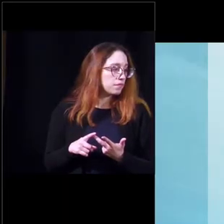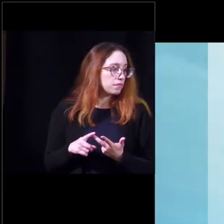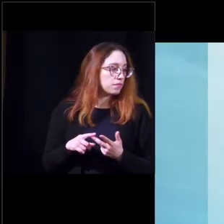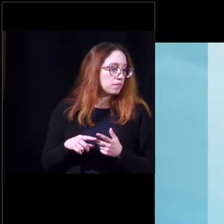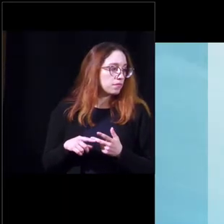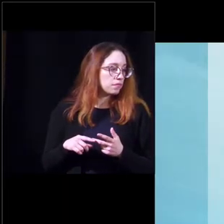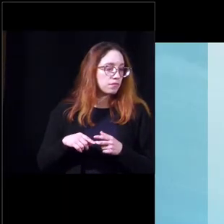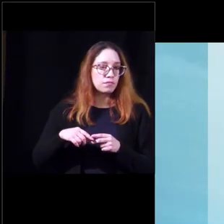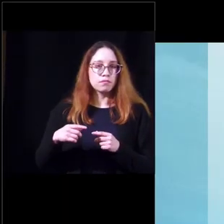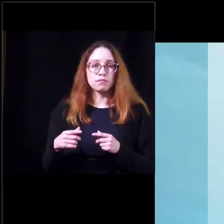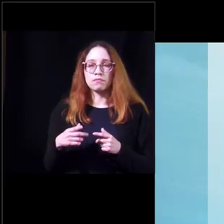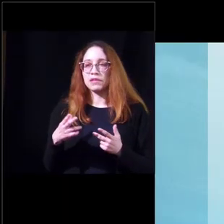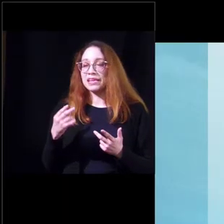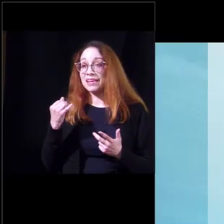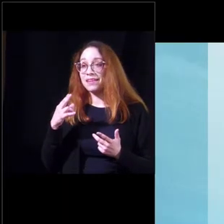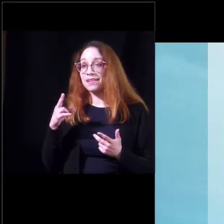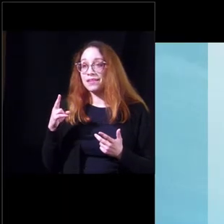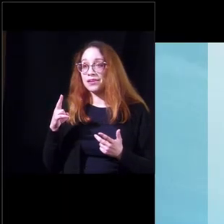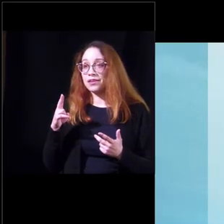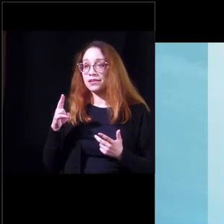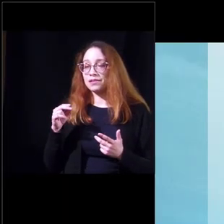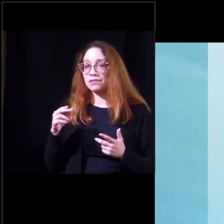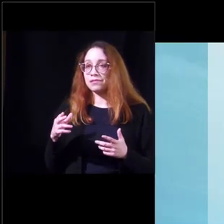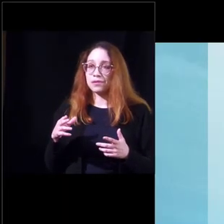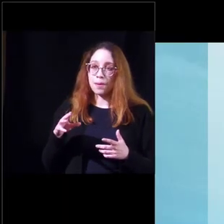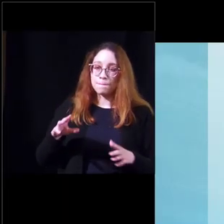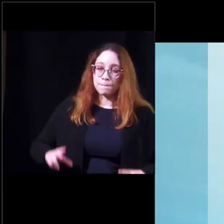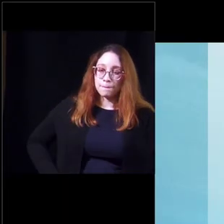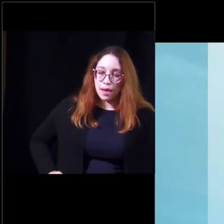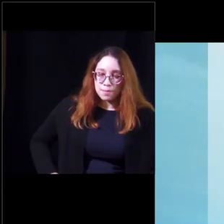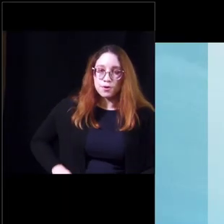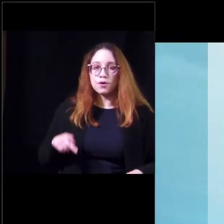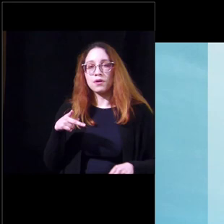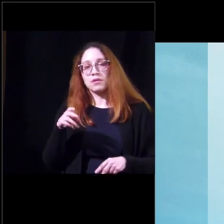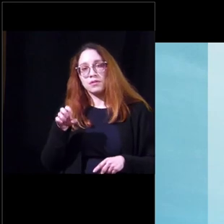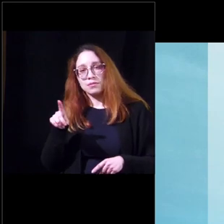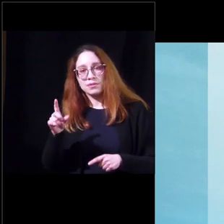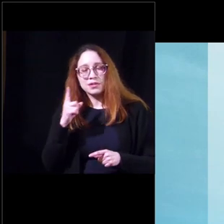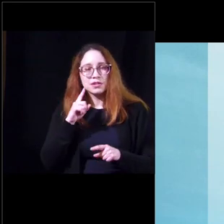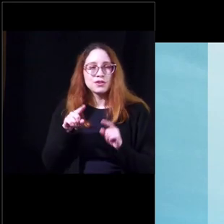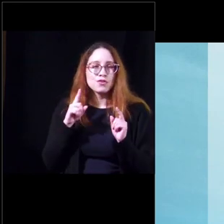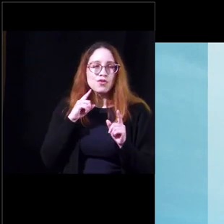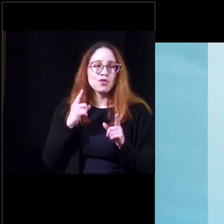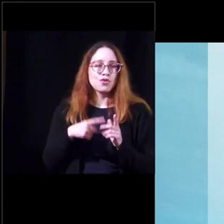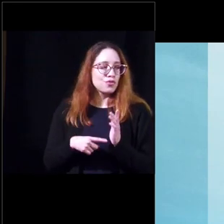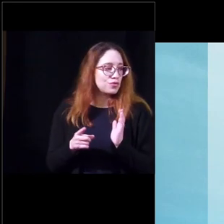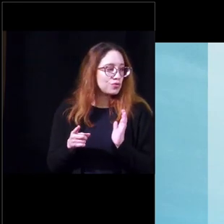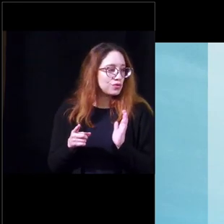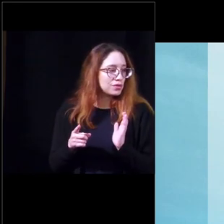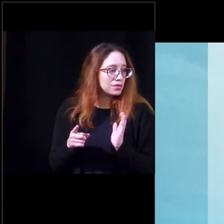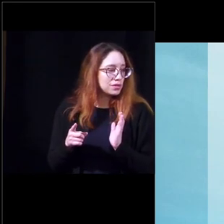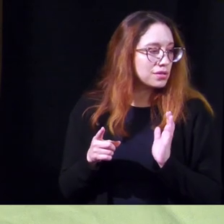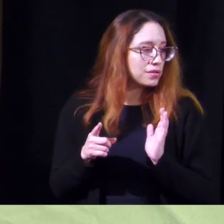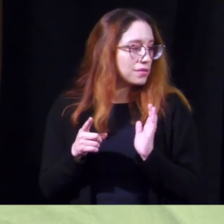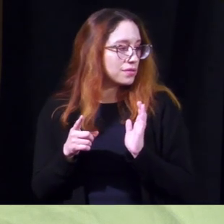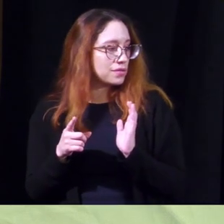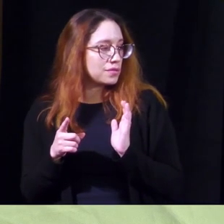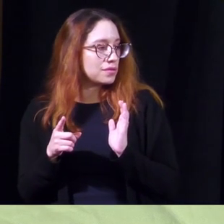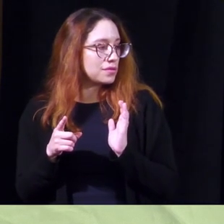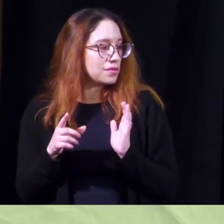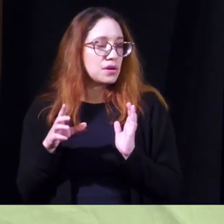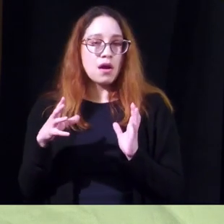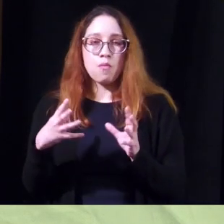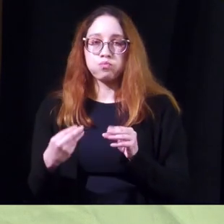is for urinary incontinence pads uh diapers pure wick i don't know if you're familiar with it's a very clever device it's basically a